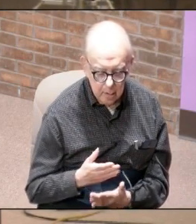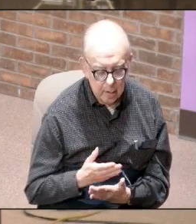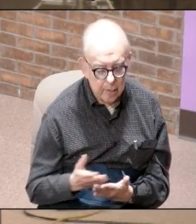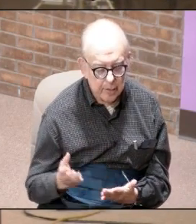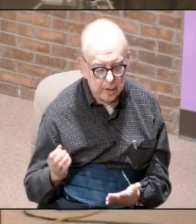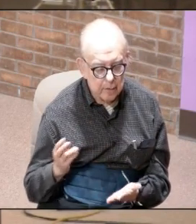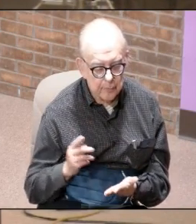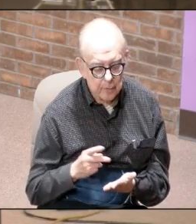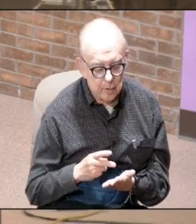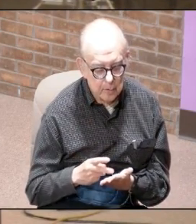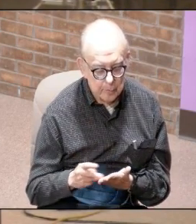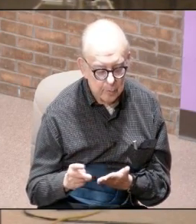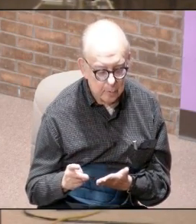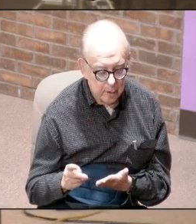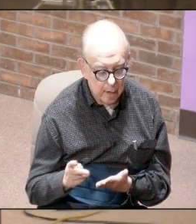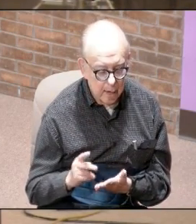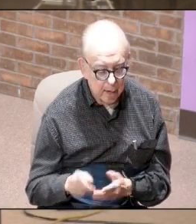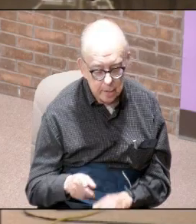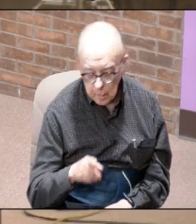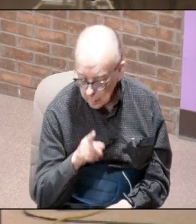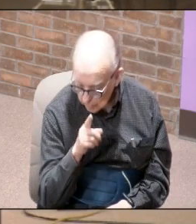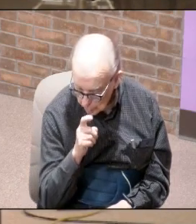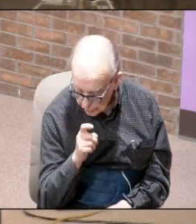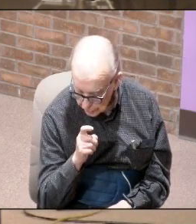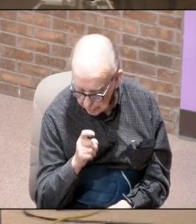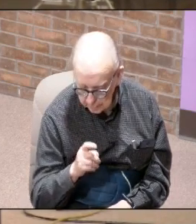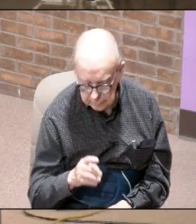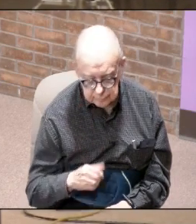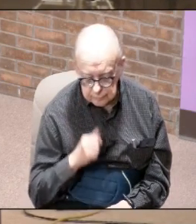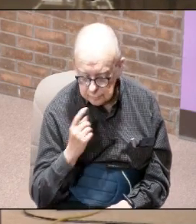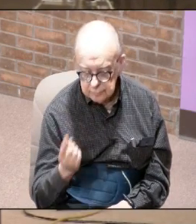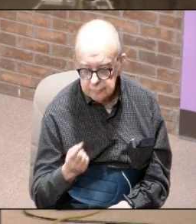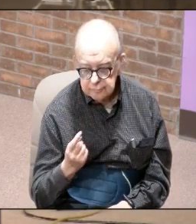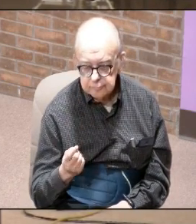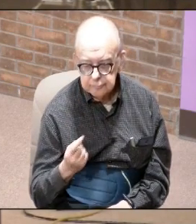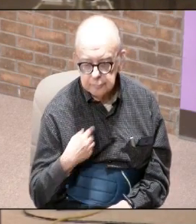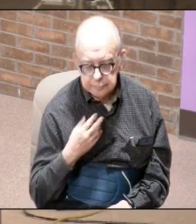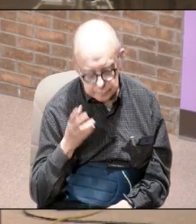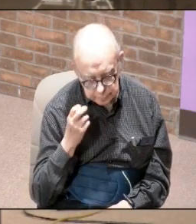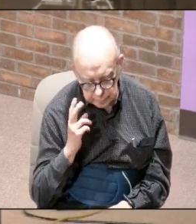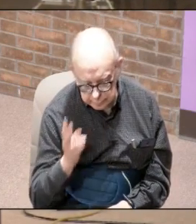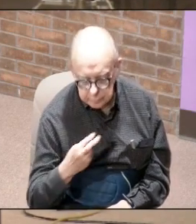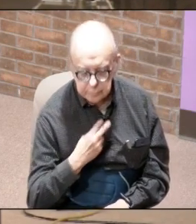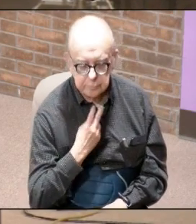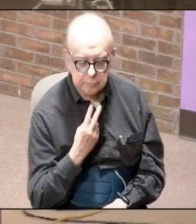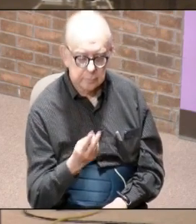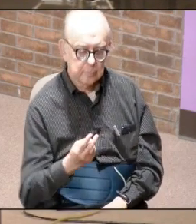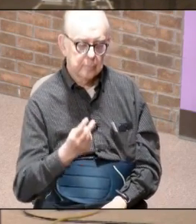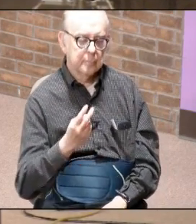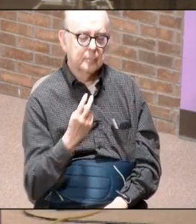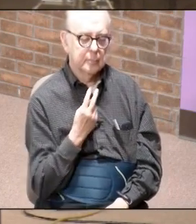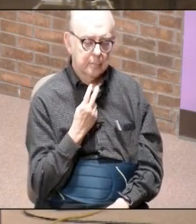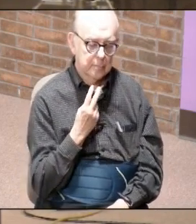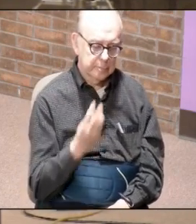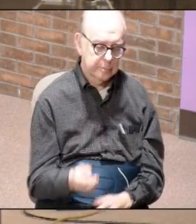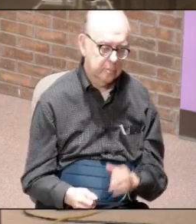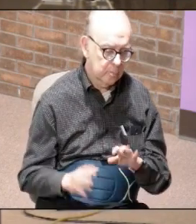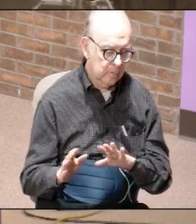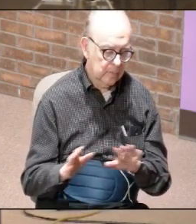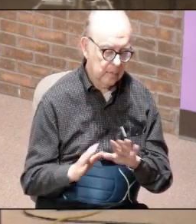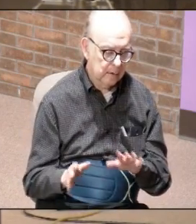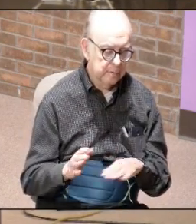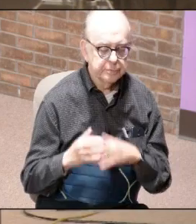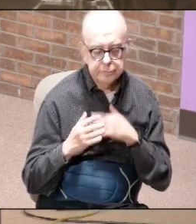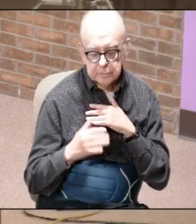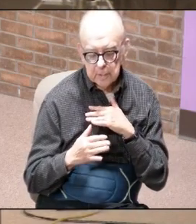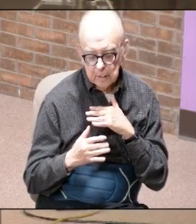of purity and wisdom not only do I hear his voice which sounds like